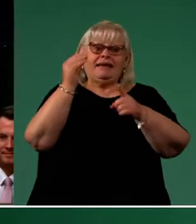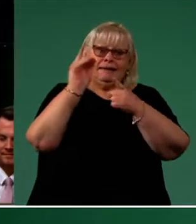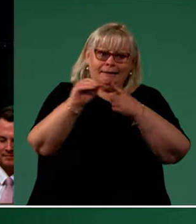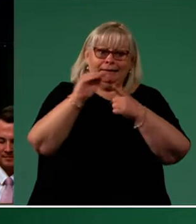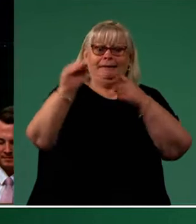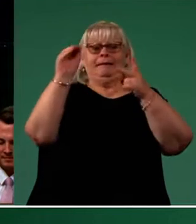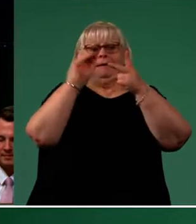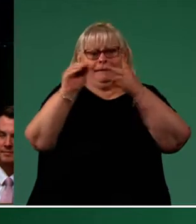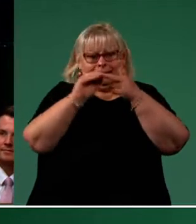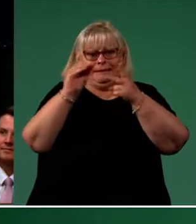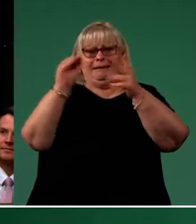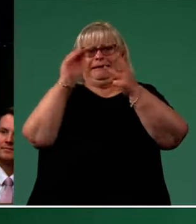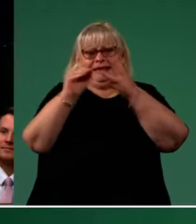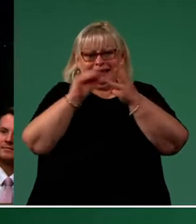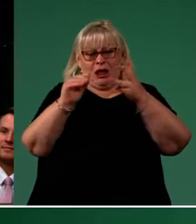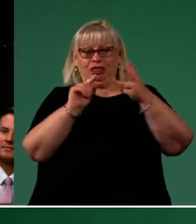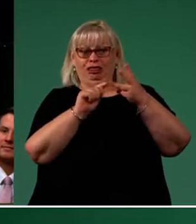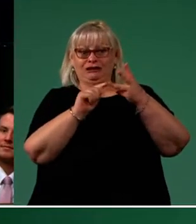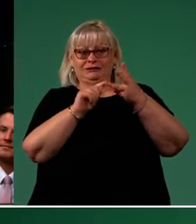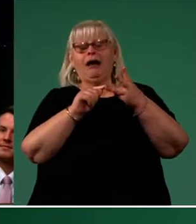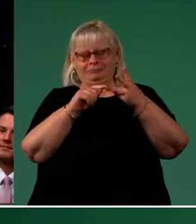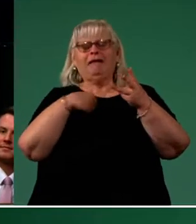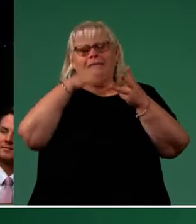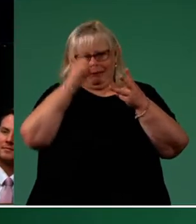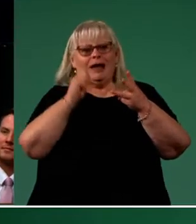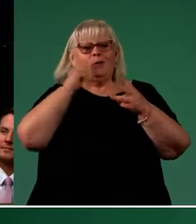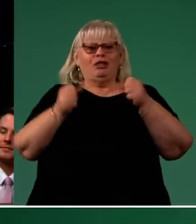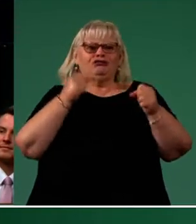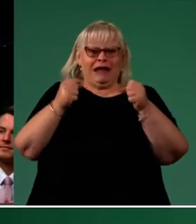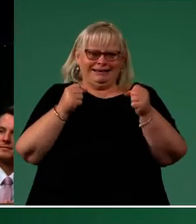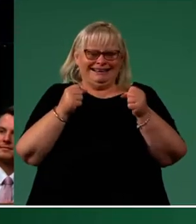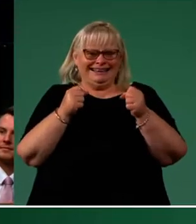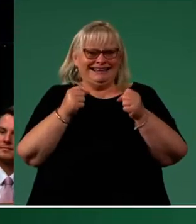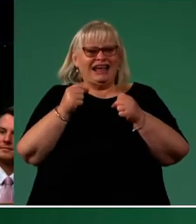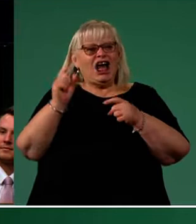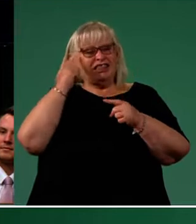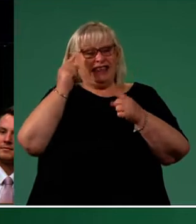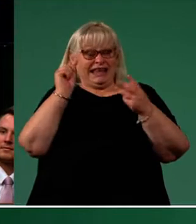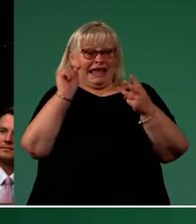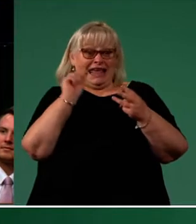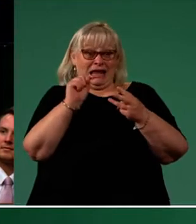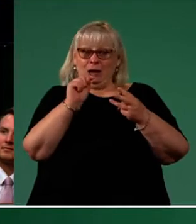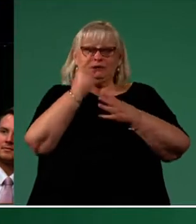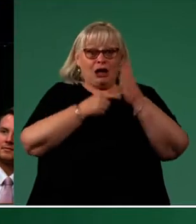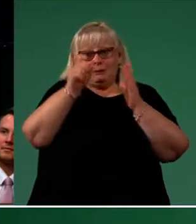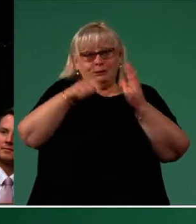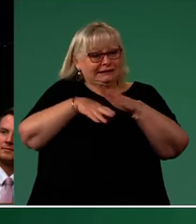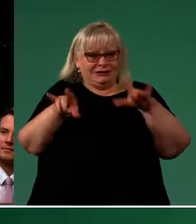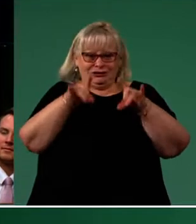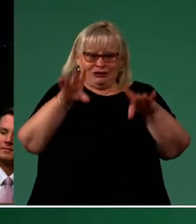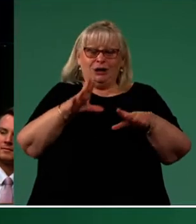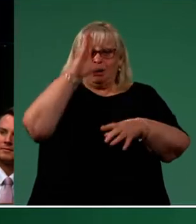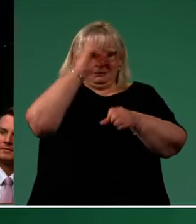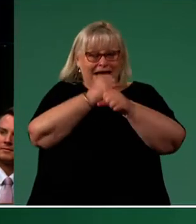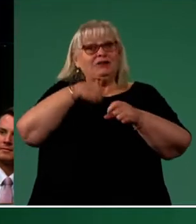and persisted and on his third attempt convinced me to run. At one stage I believe he was the only person in Australia that